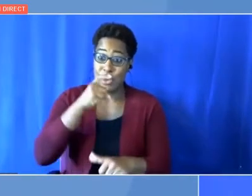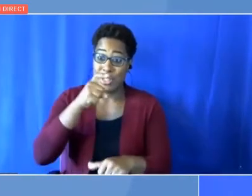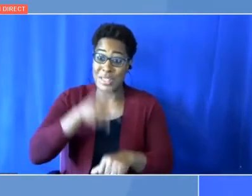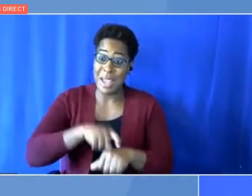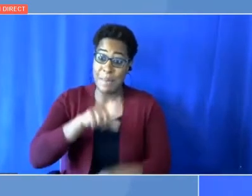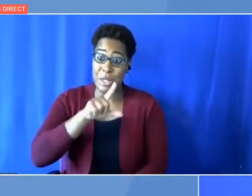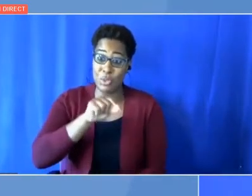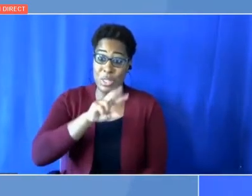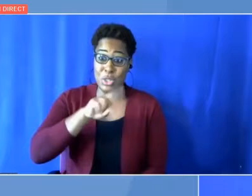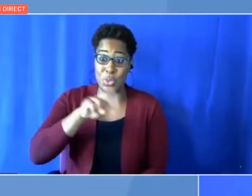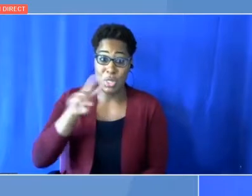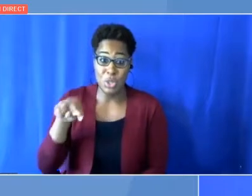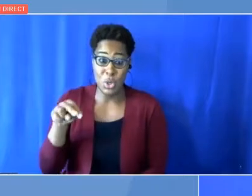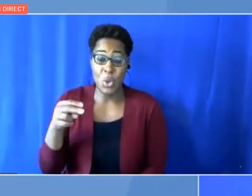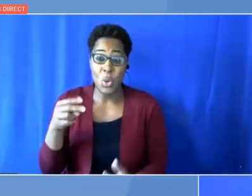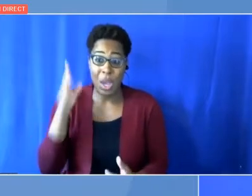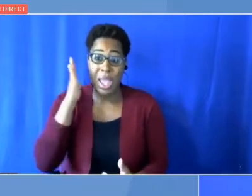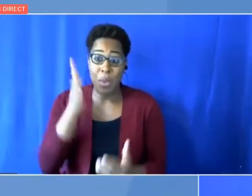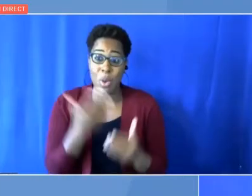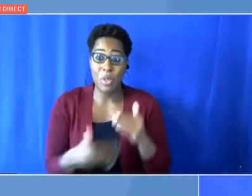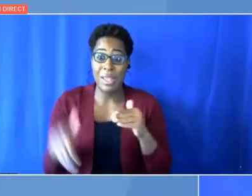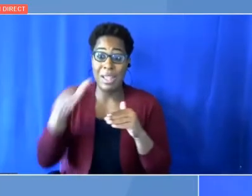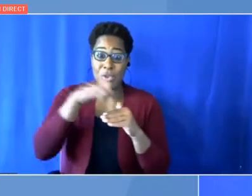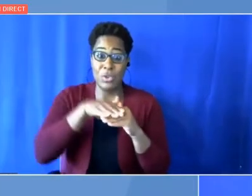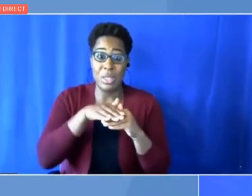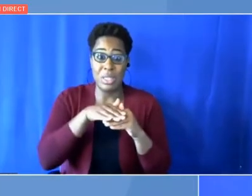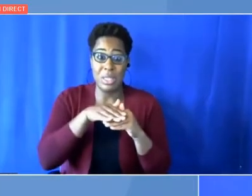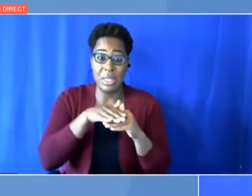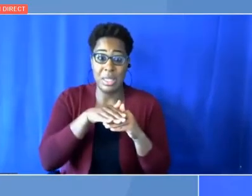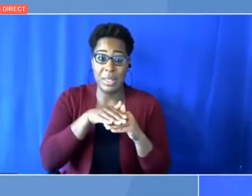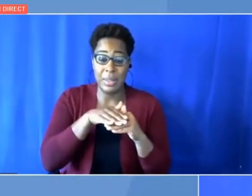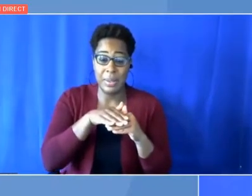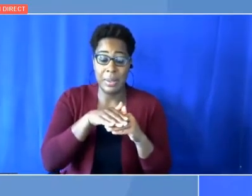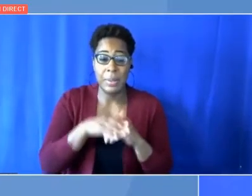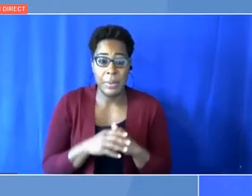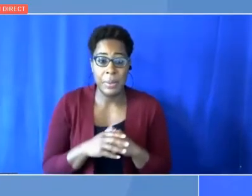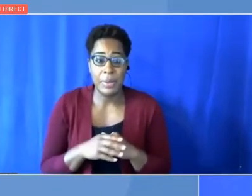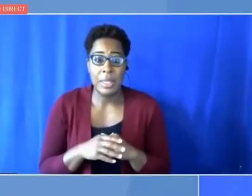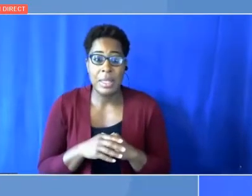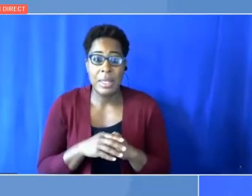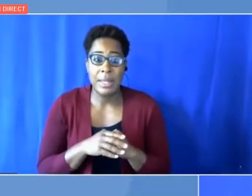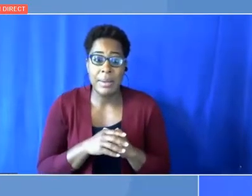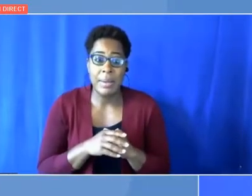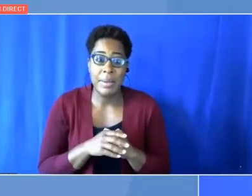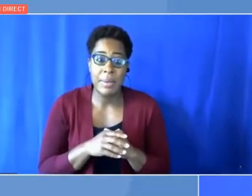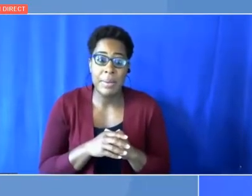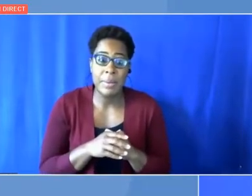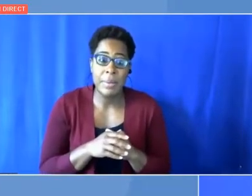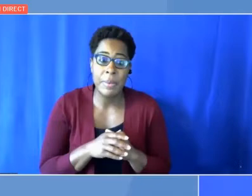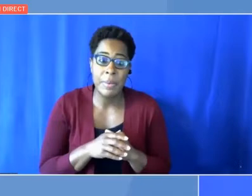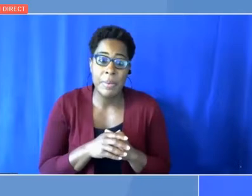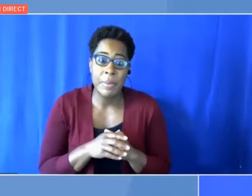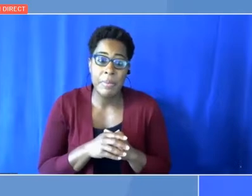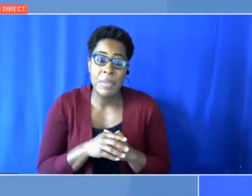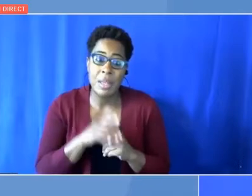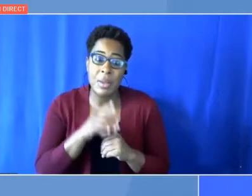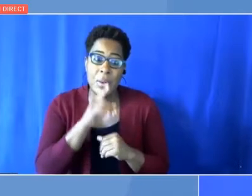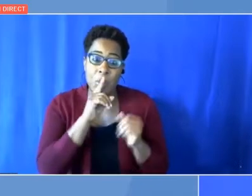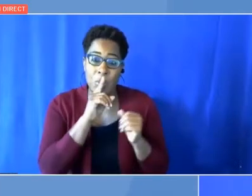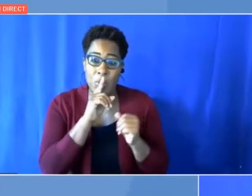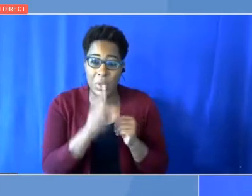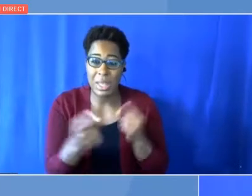because of the crisis. have 20 million increase. It is very varying and it is mainly happening in sub-Saharan Africa.